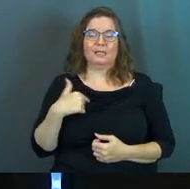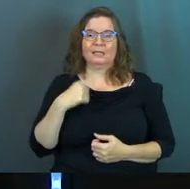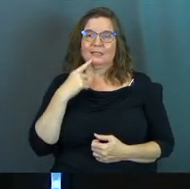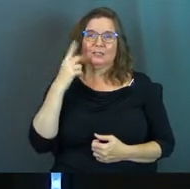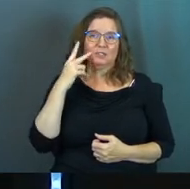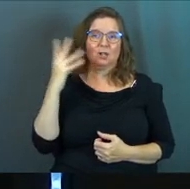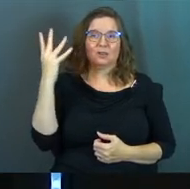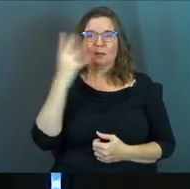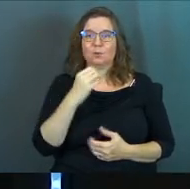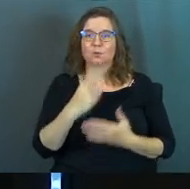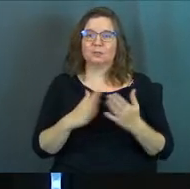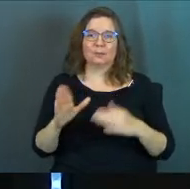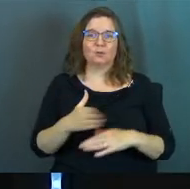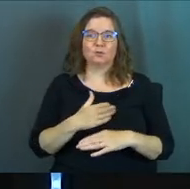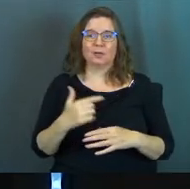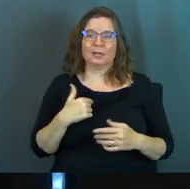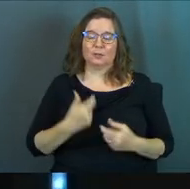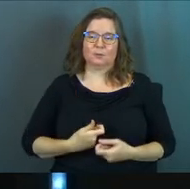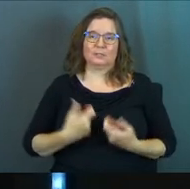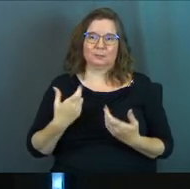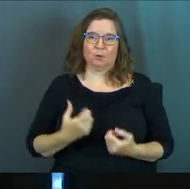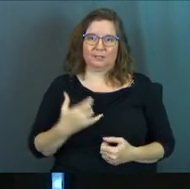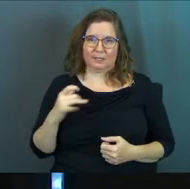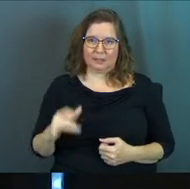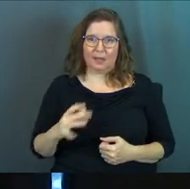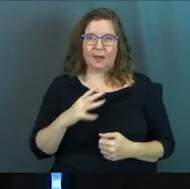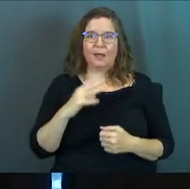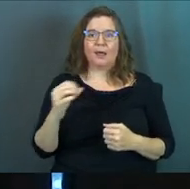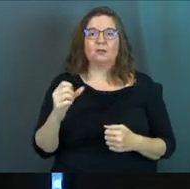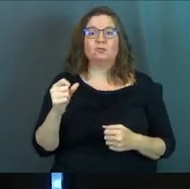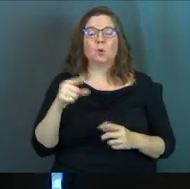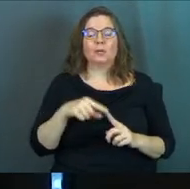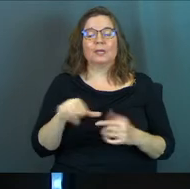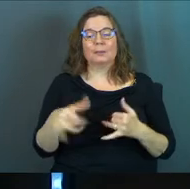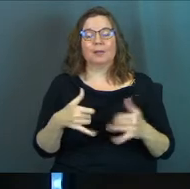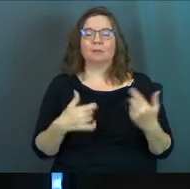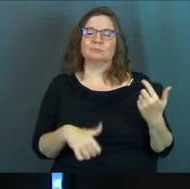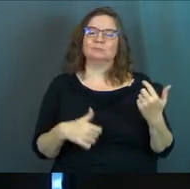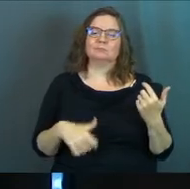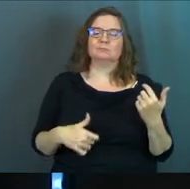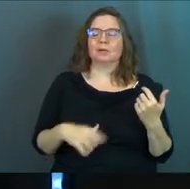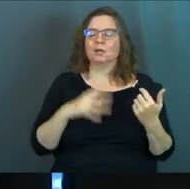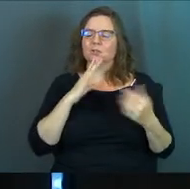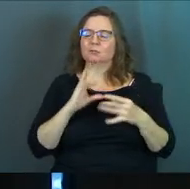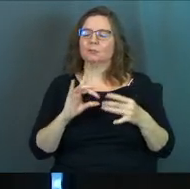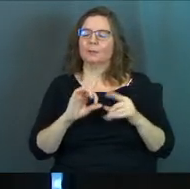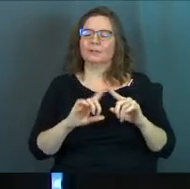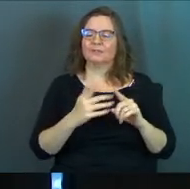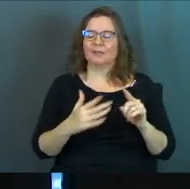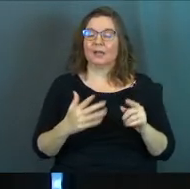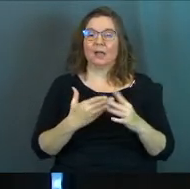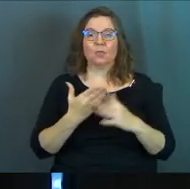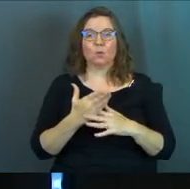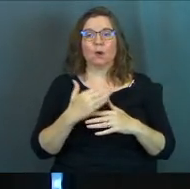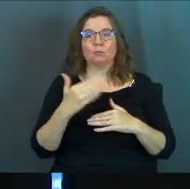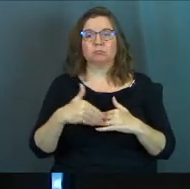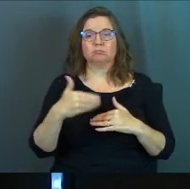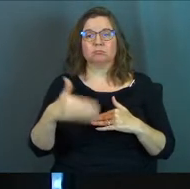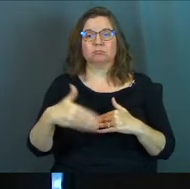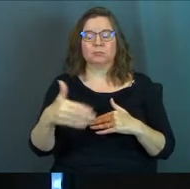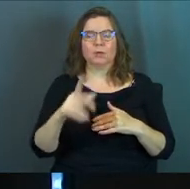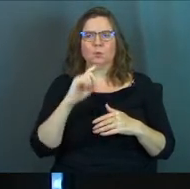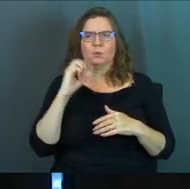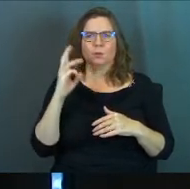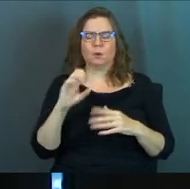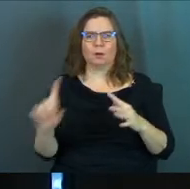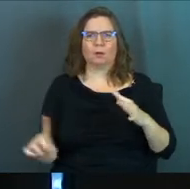like he saw the beauty in some of those songs and he was expressing that. And so he'd play those songs and he's talking about different things. And throughout the conversation,